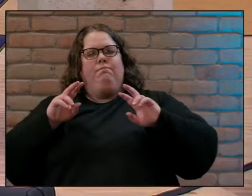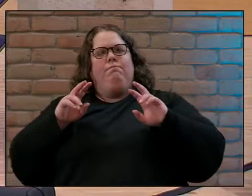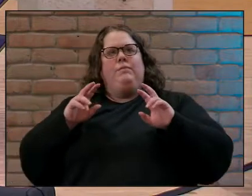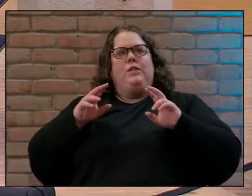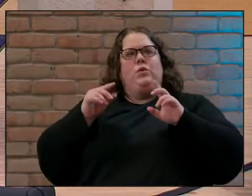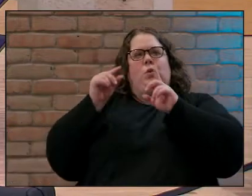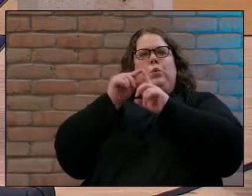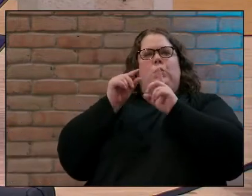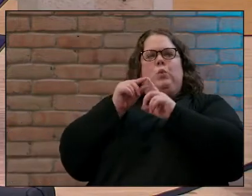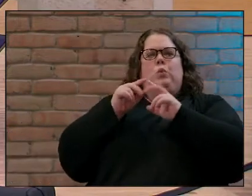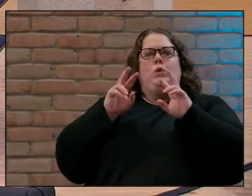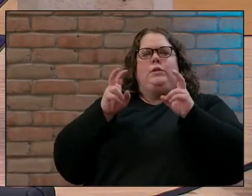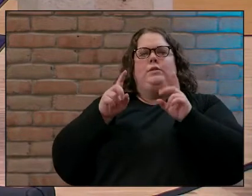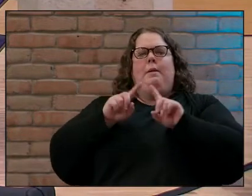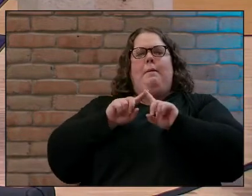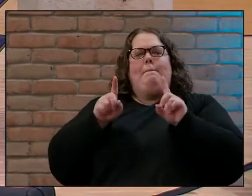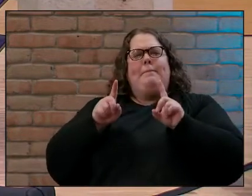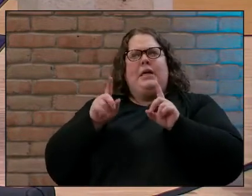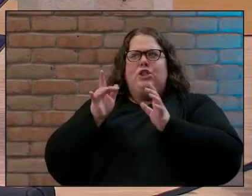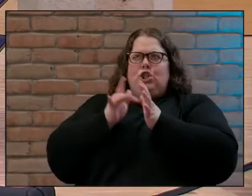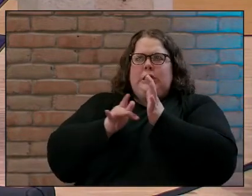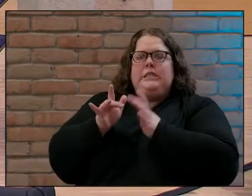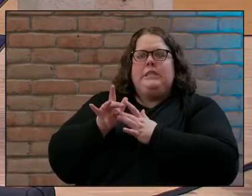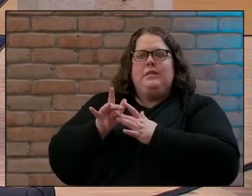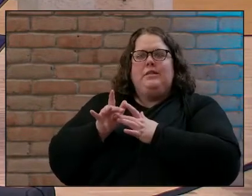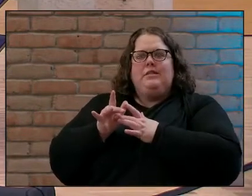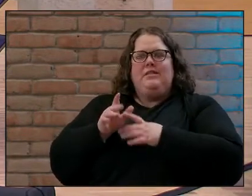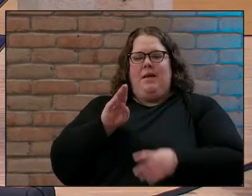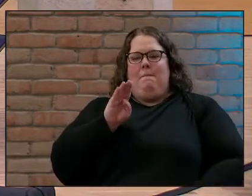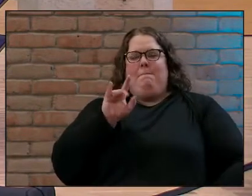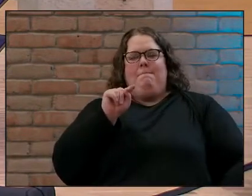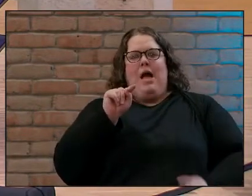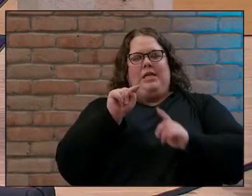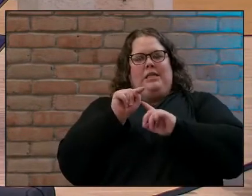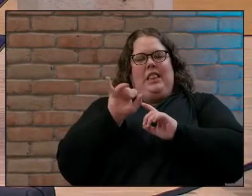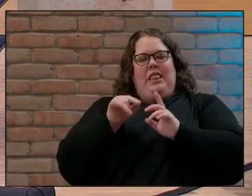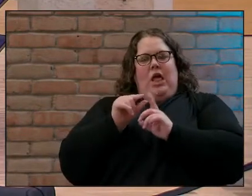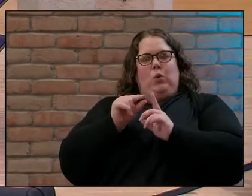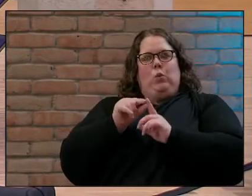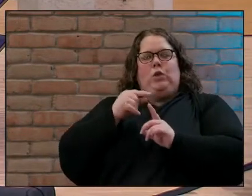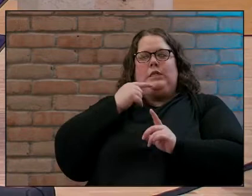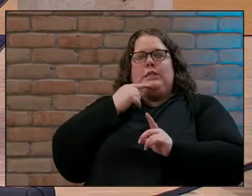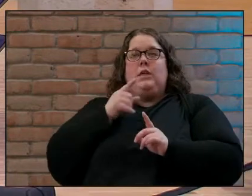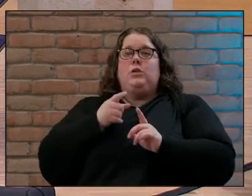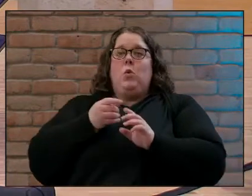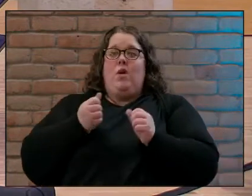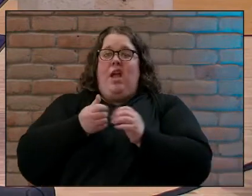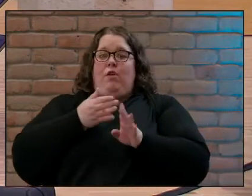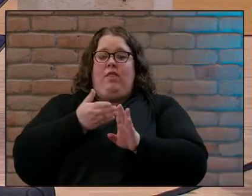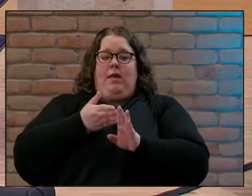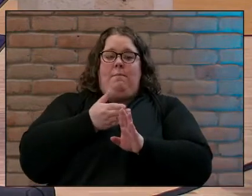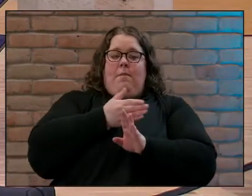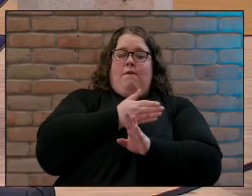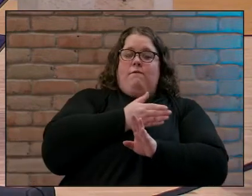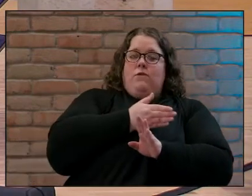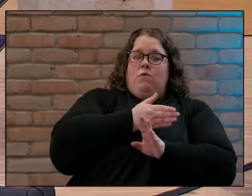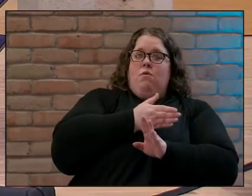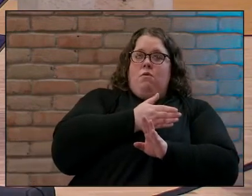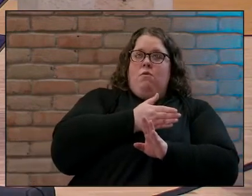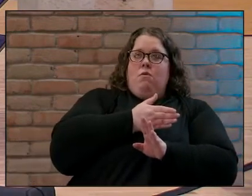Jesus because you know that little conjunction but what it does is it says everything that was before is negated